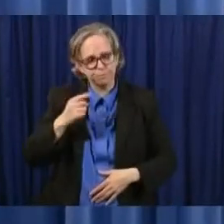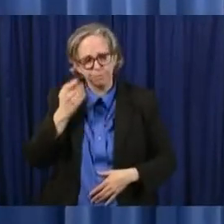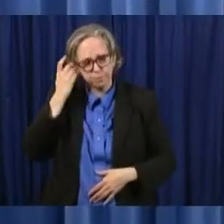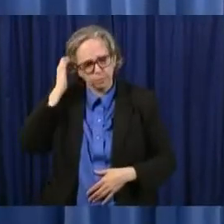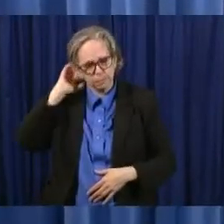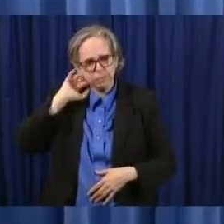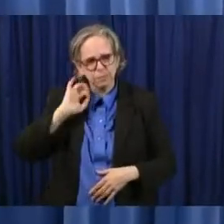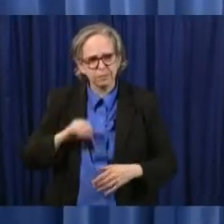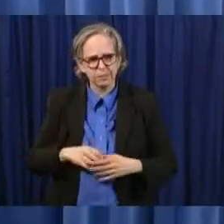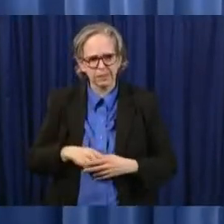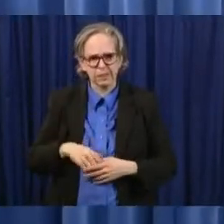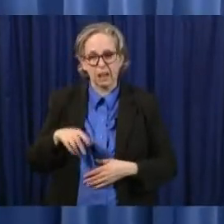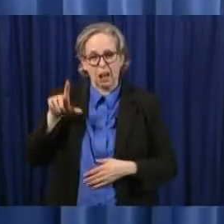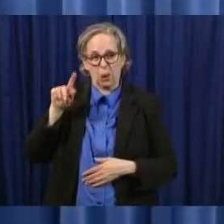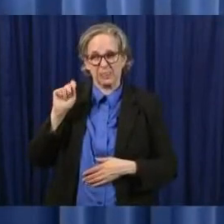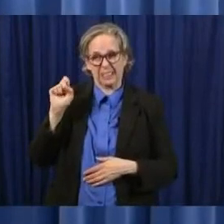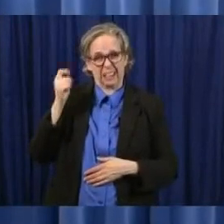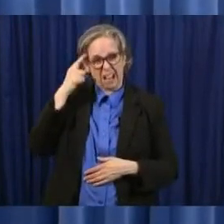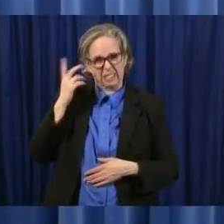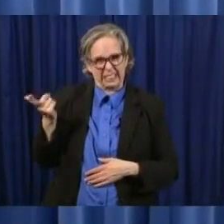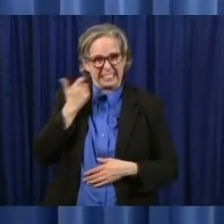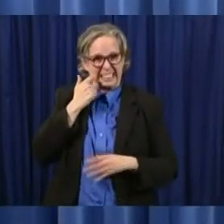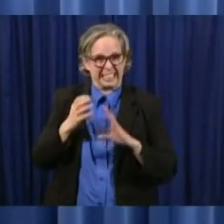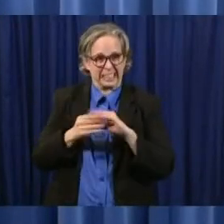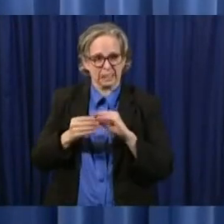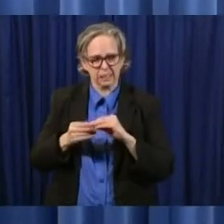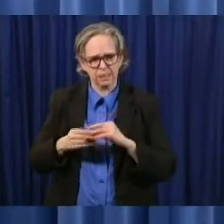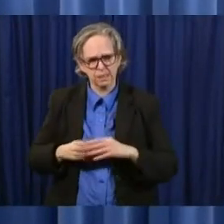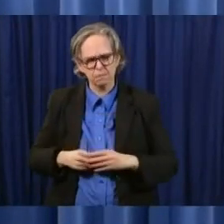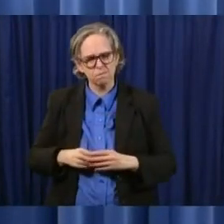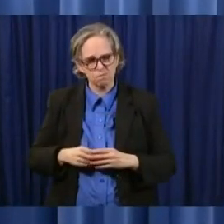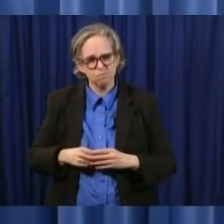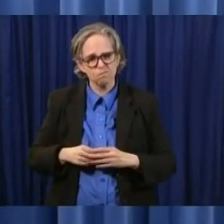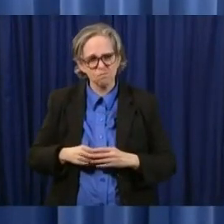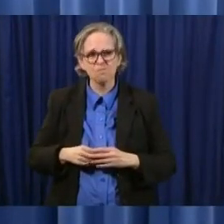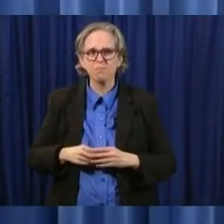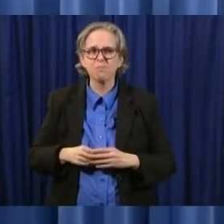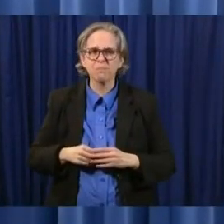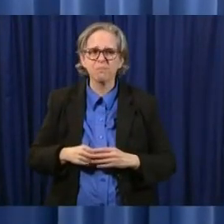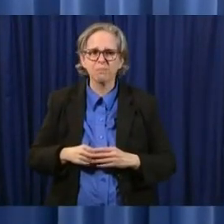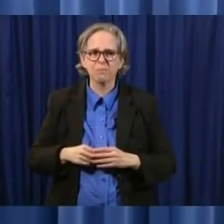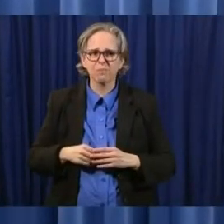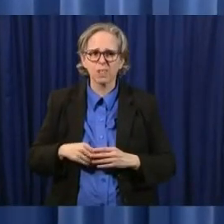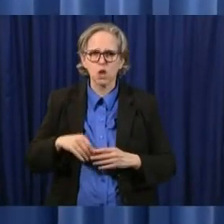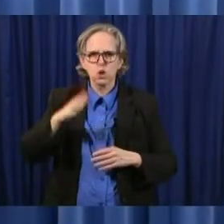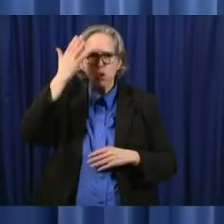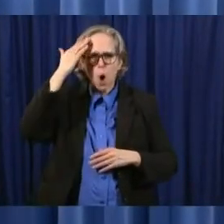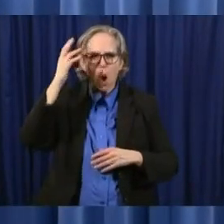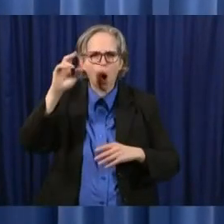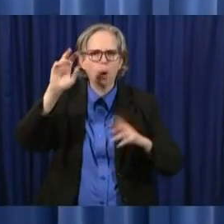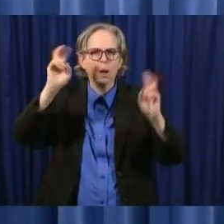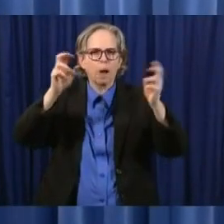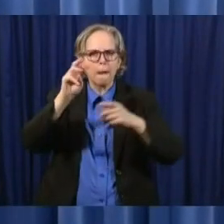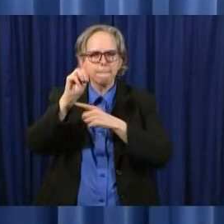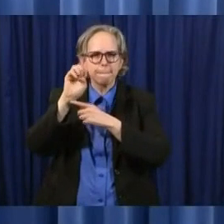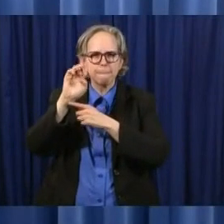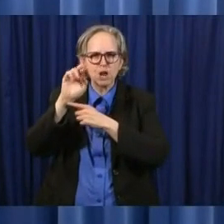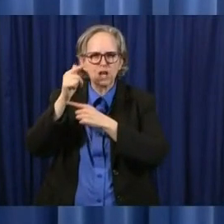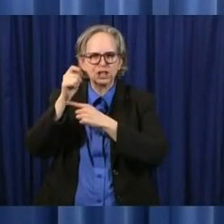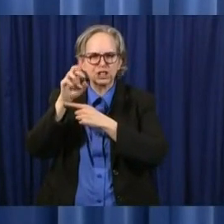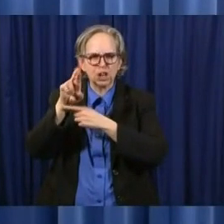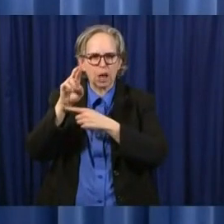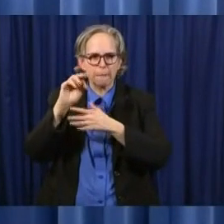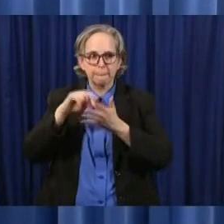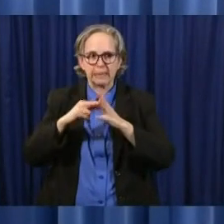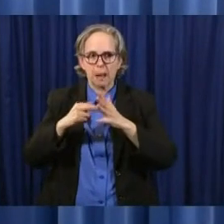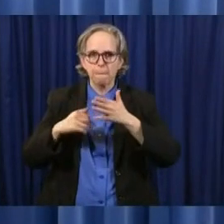it is in it is a merger of the best practices and the best business practices